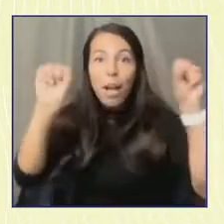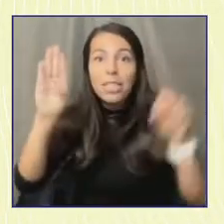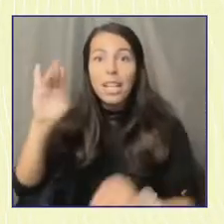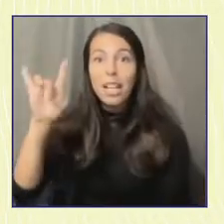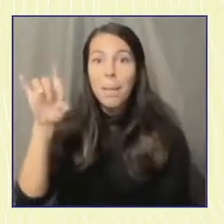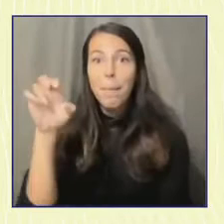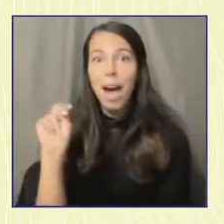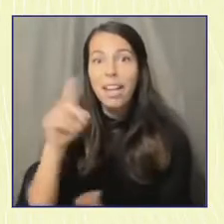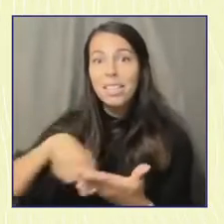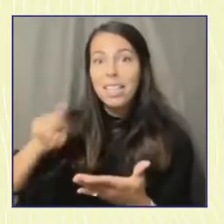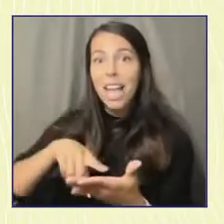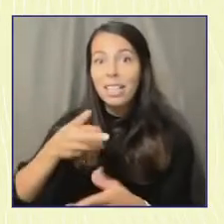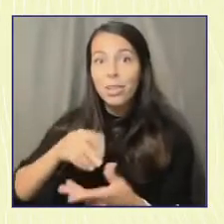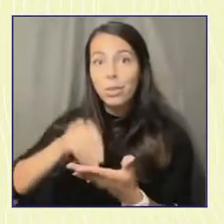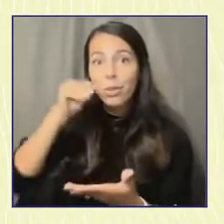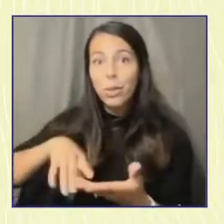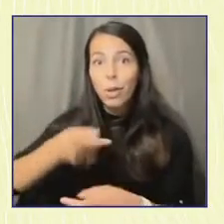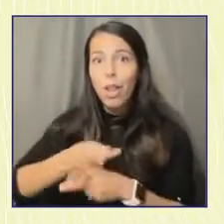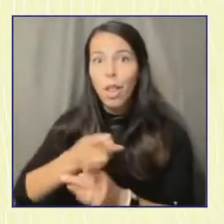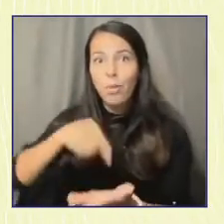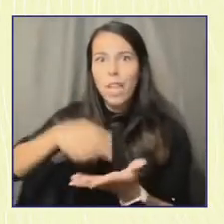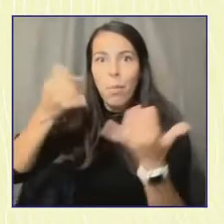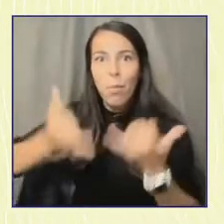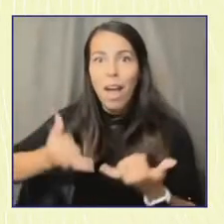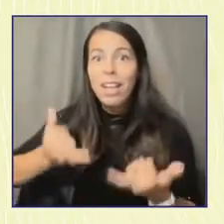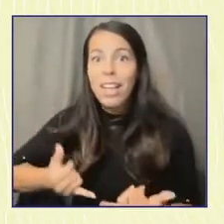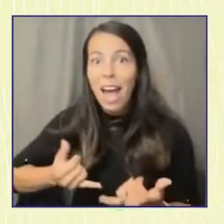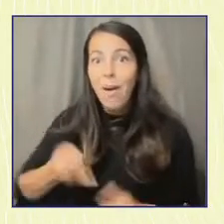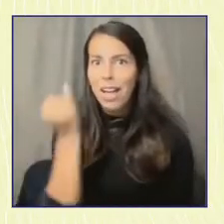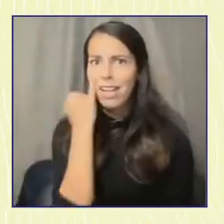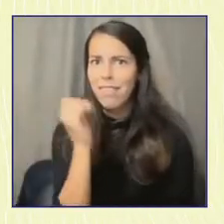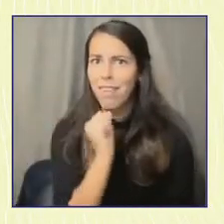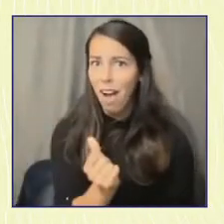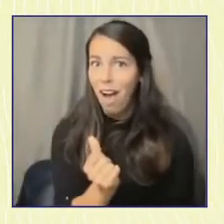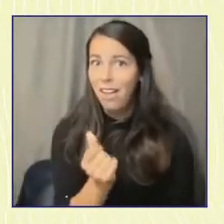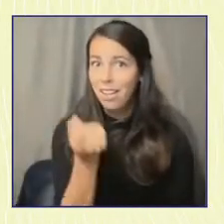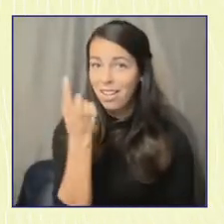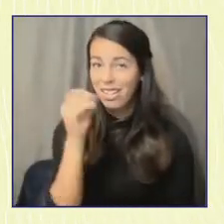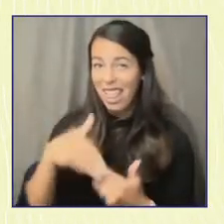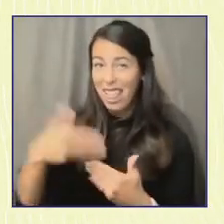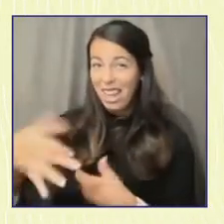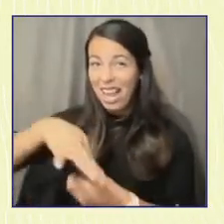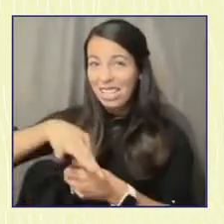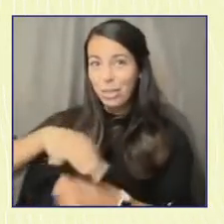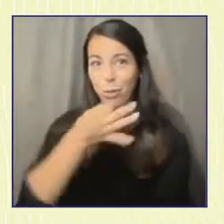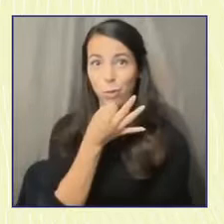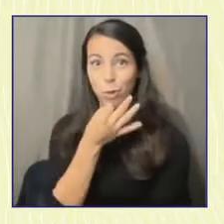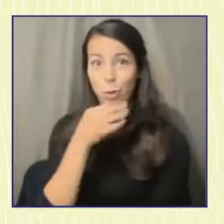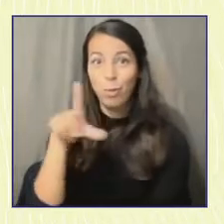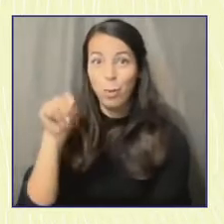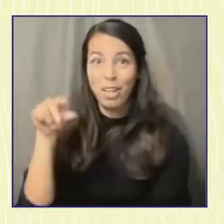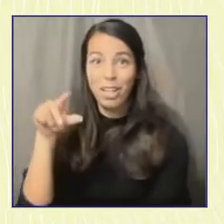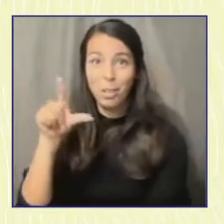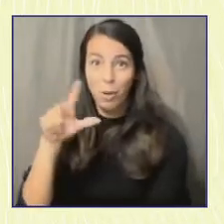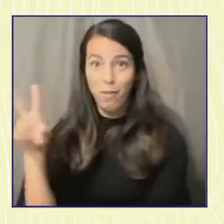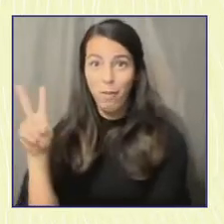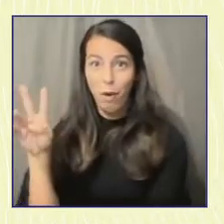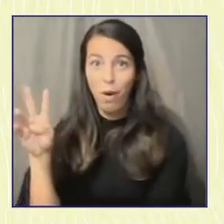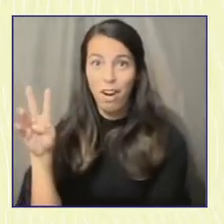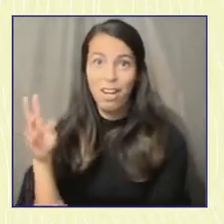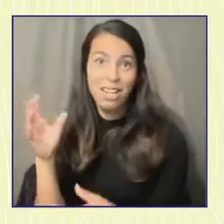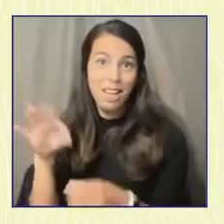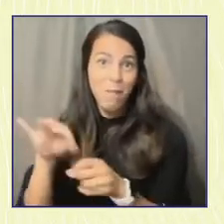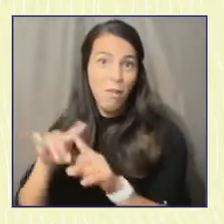And if he doesn't, 2024 is not that far away. Young people need to feel like their voices, their